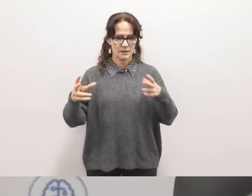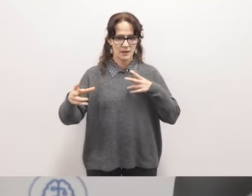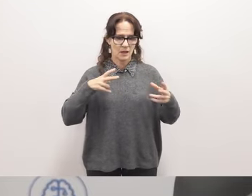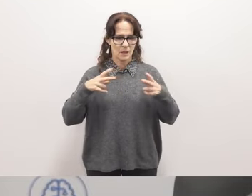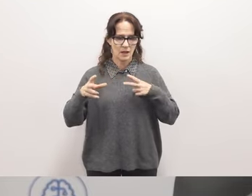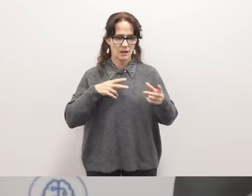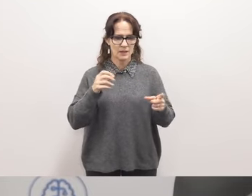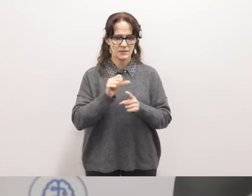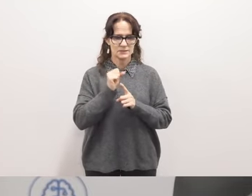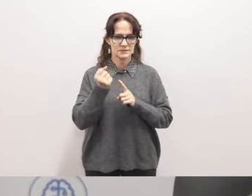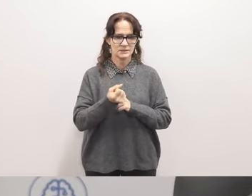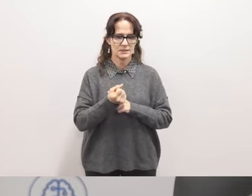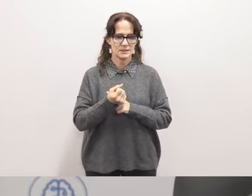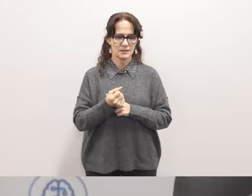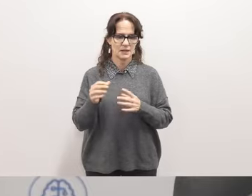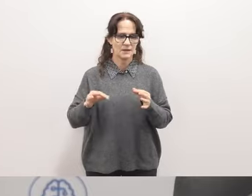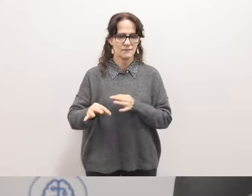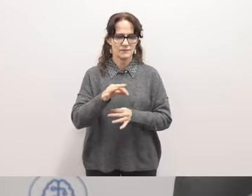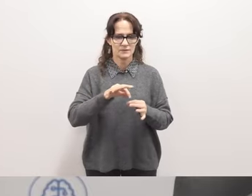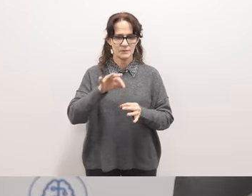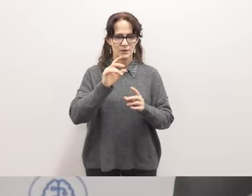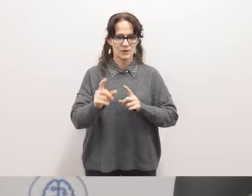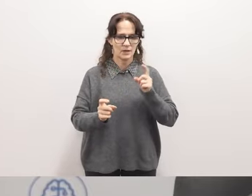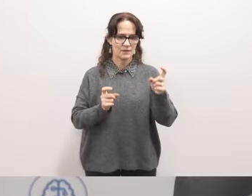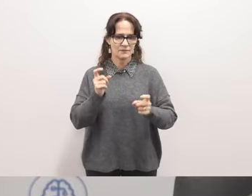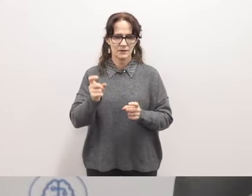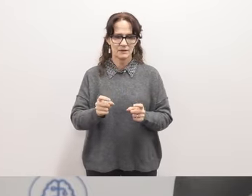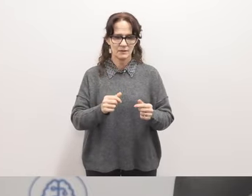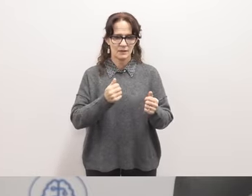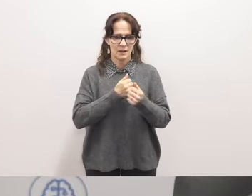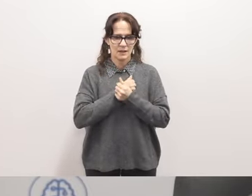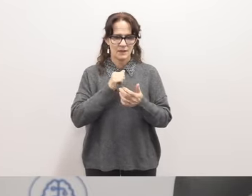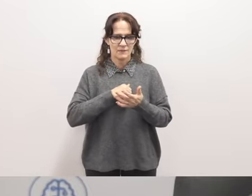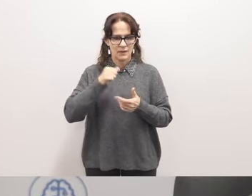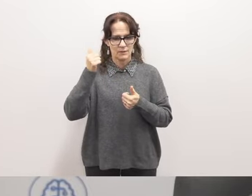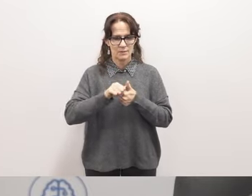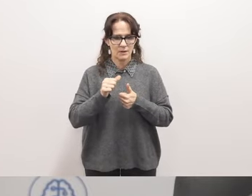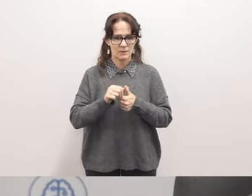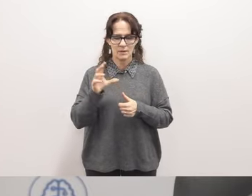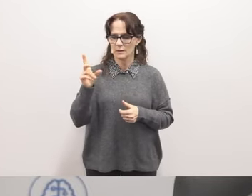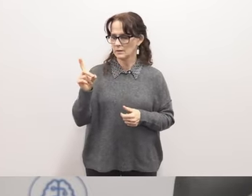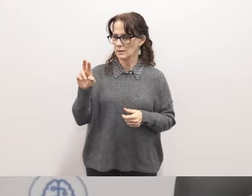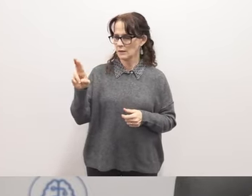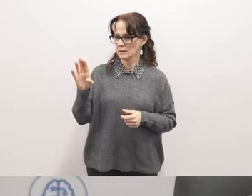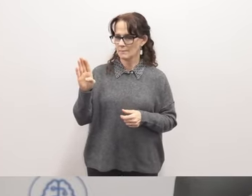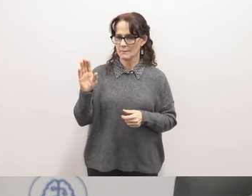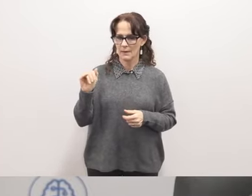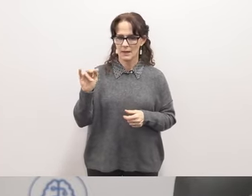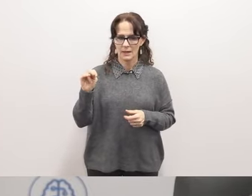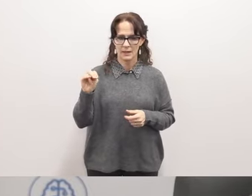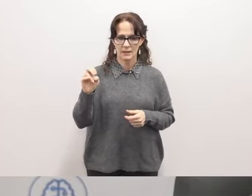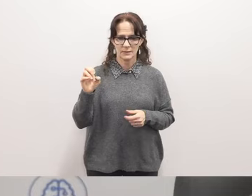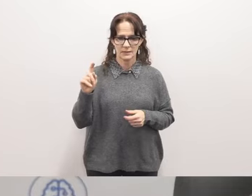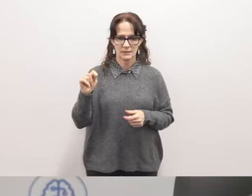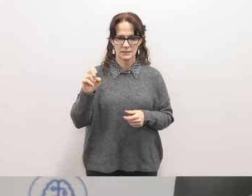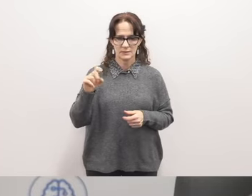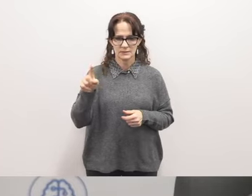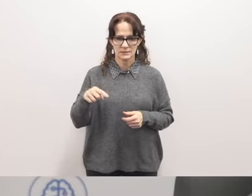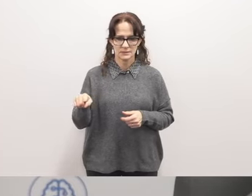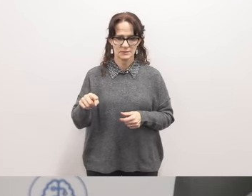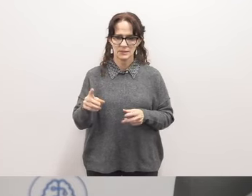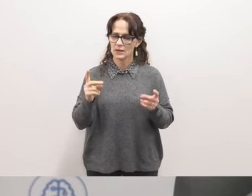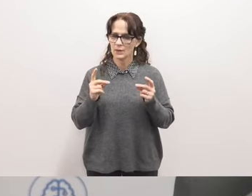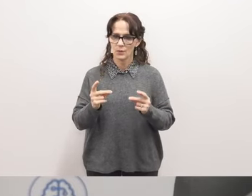season we have that spirit of giving so i i love that reminder dr benitez yeah i'll be quick too madam chair i